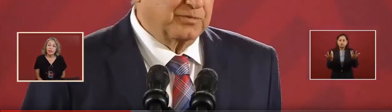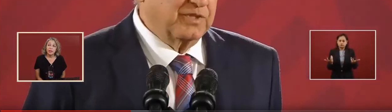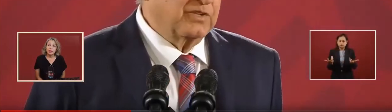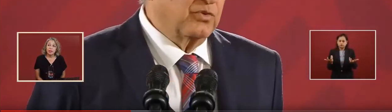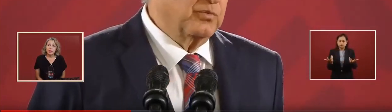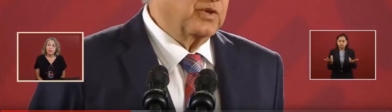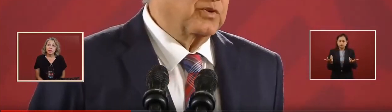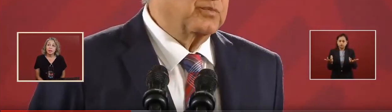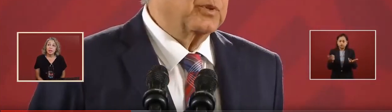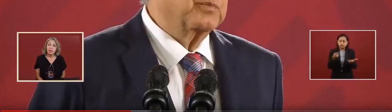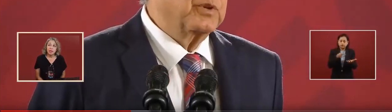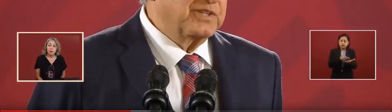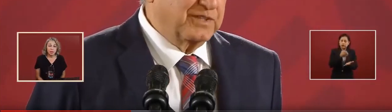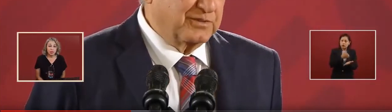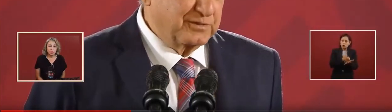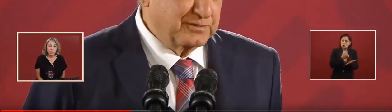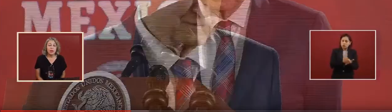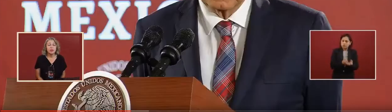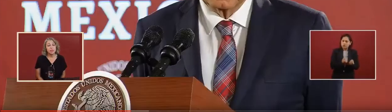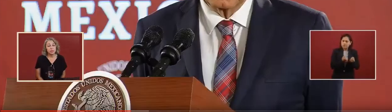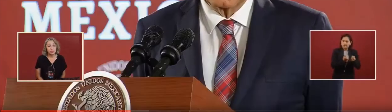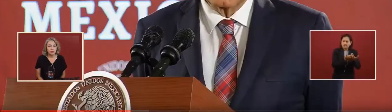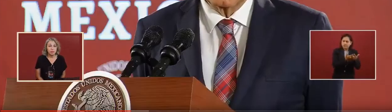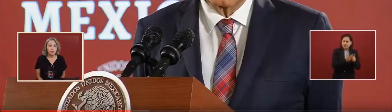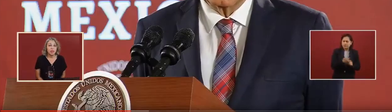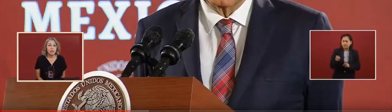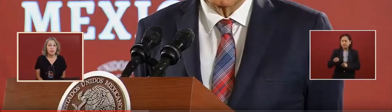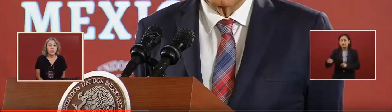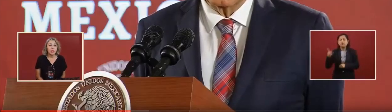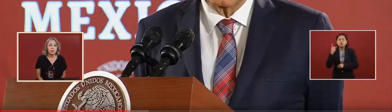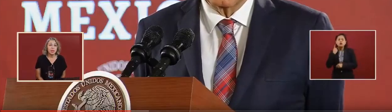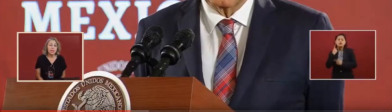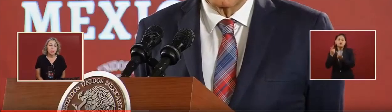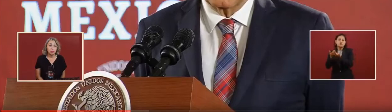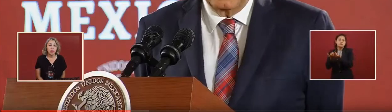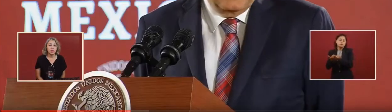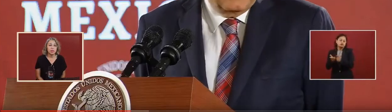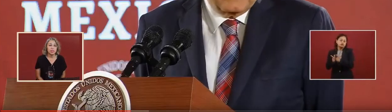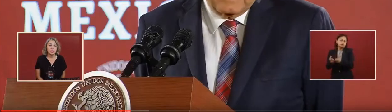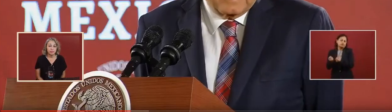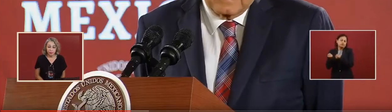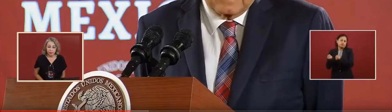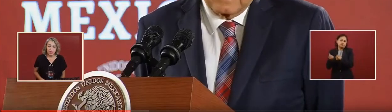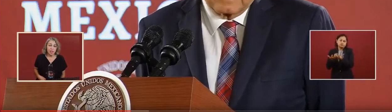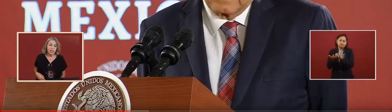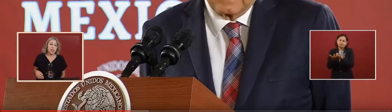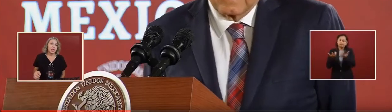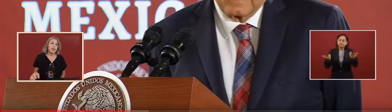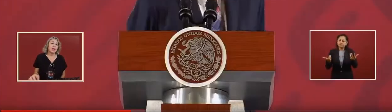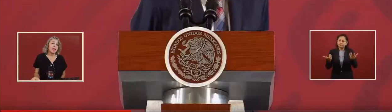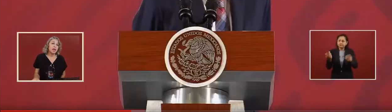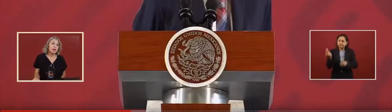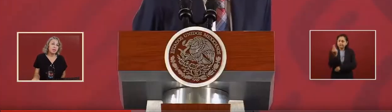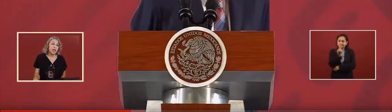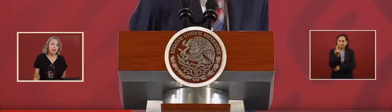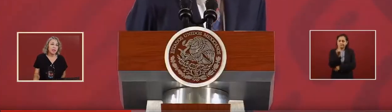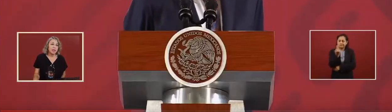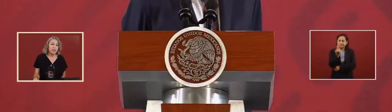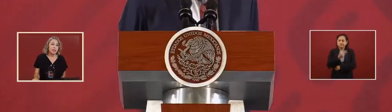powers from political powers. And that is wise